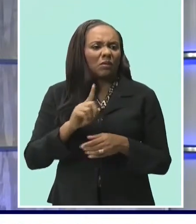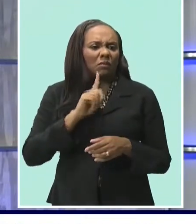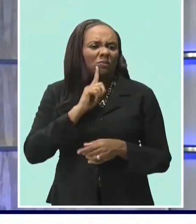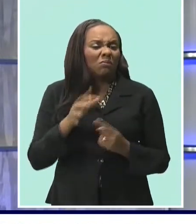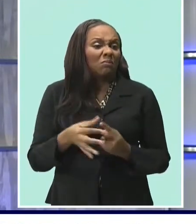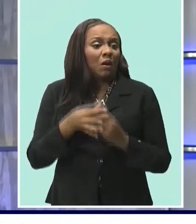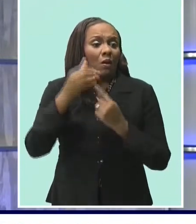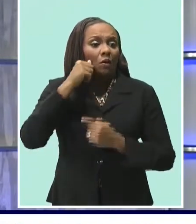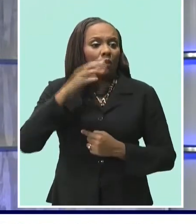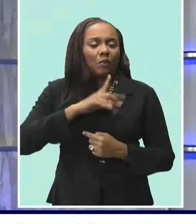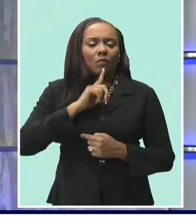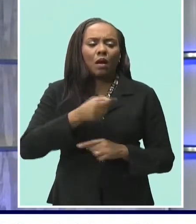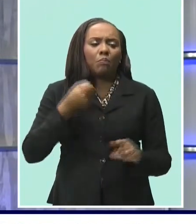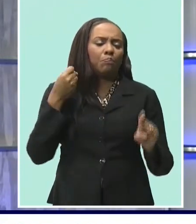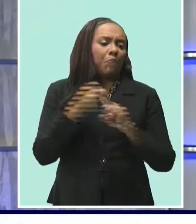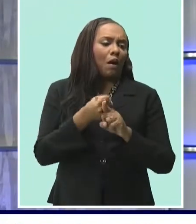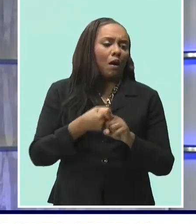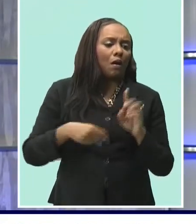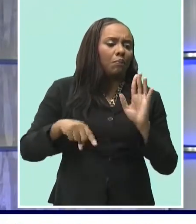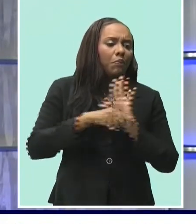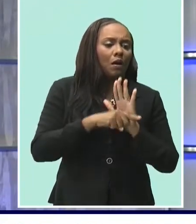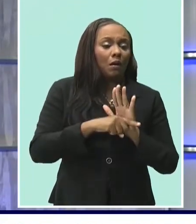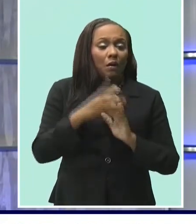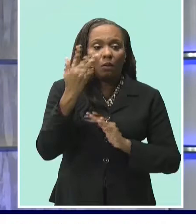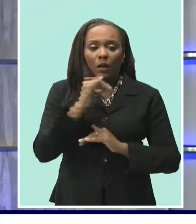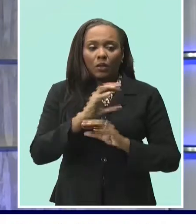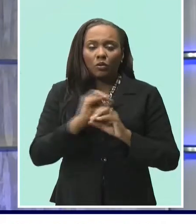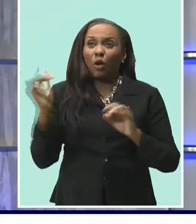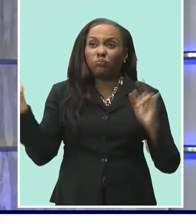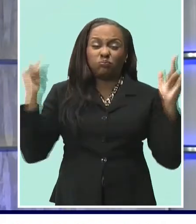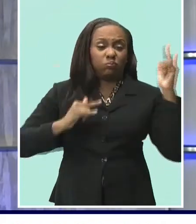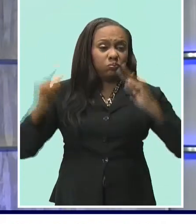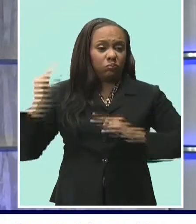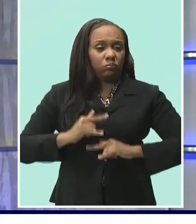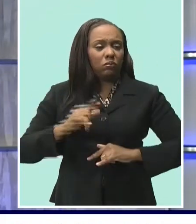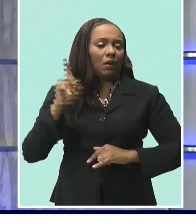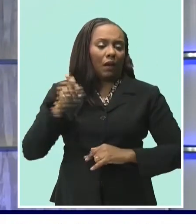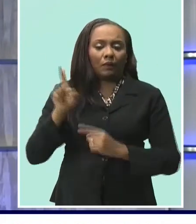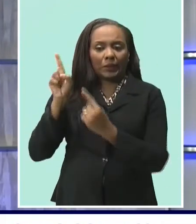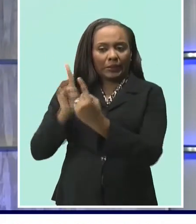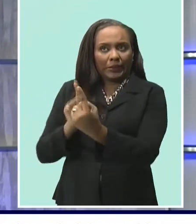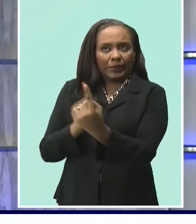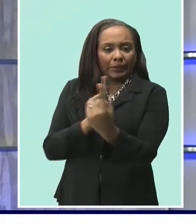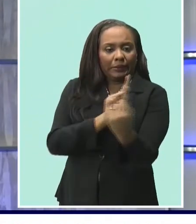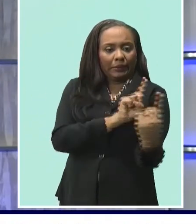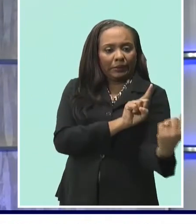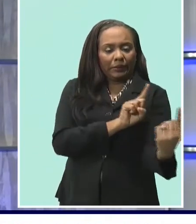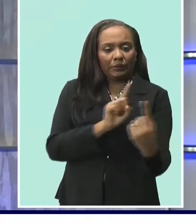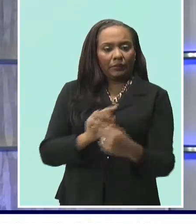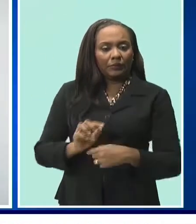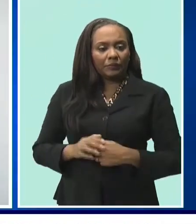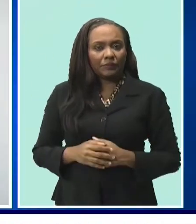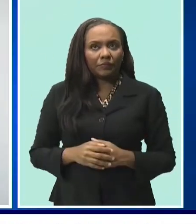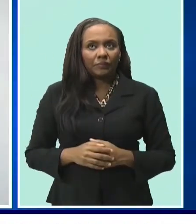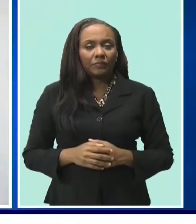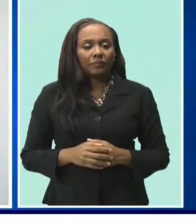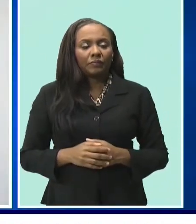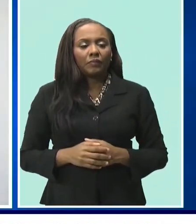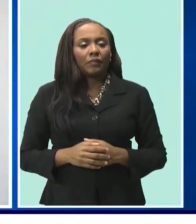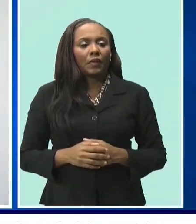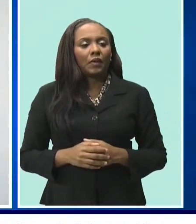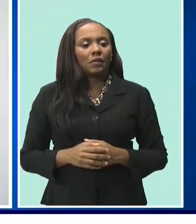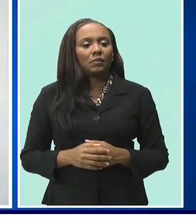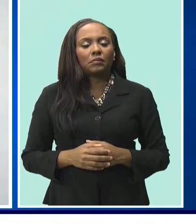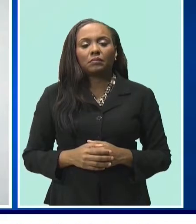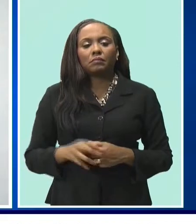have been particularly hard hit as a result of closed borders and physical distancing protocols. Job losses have